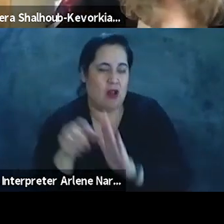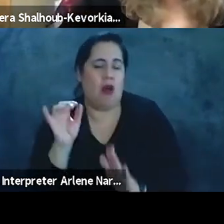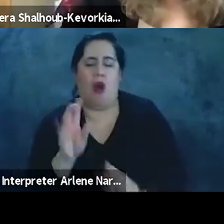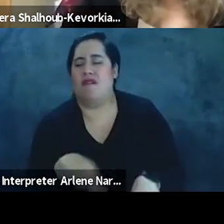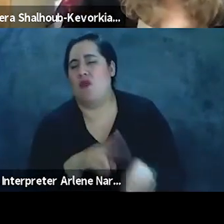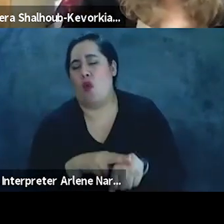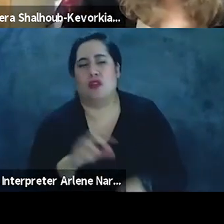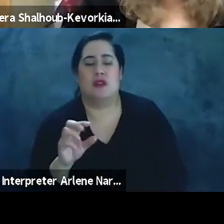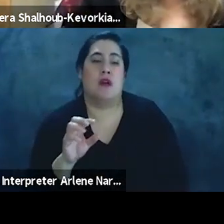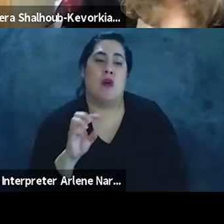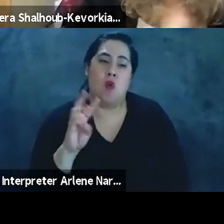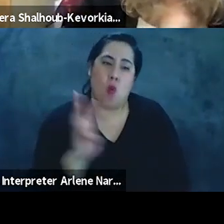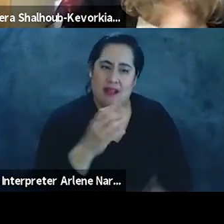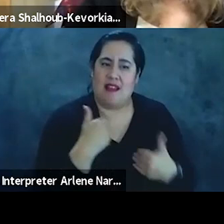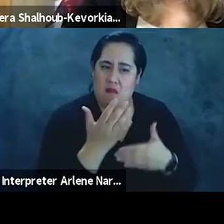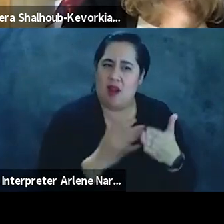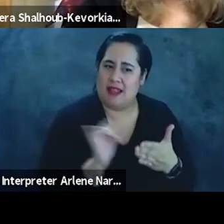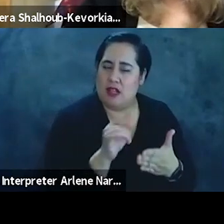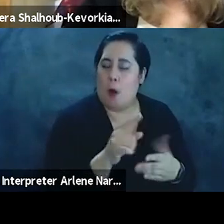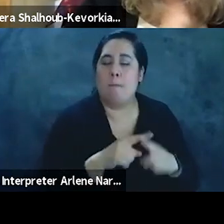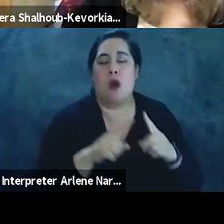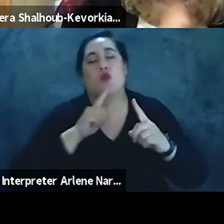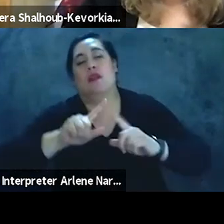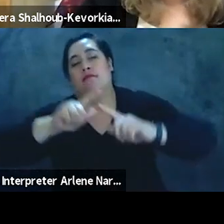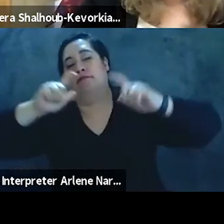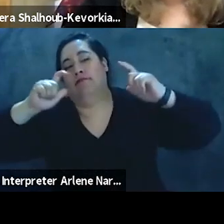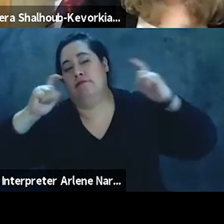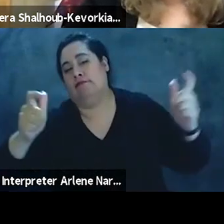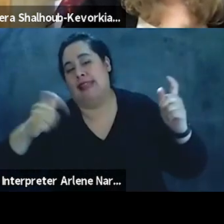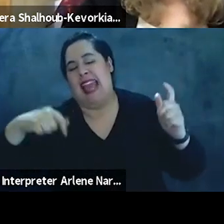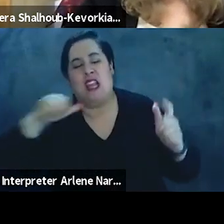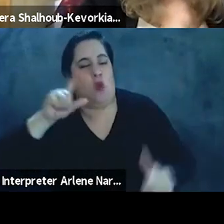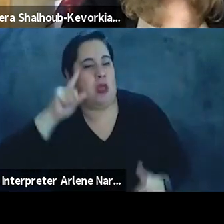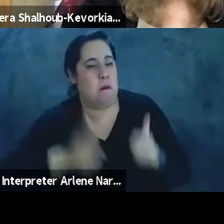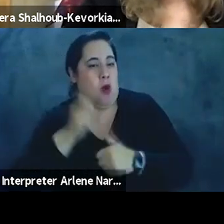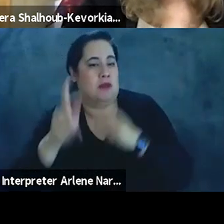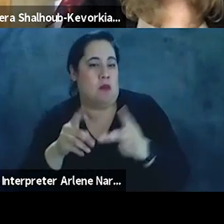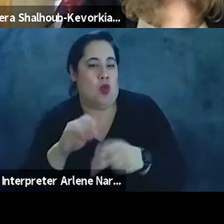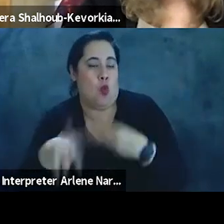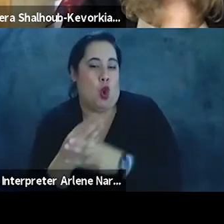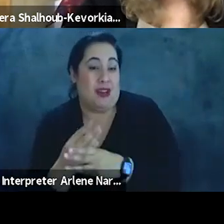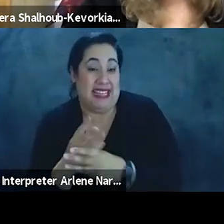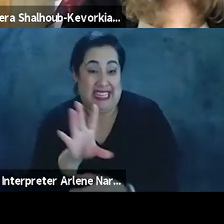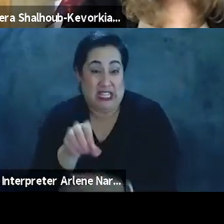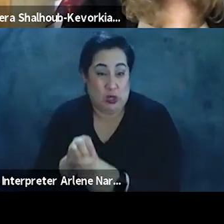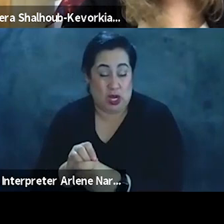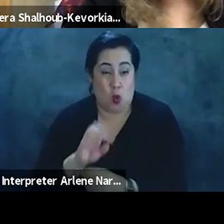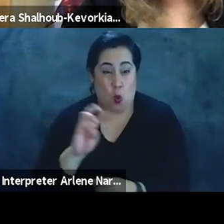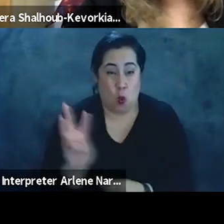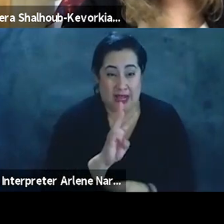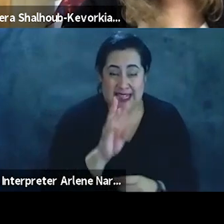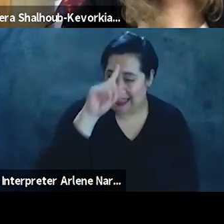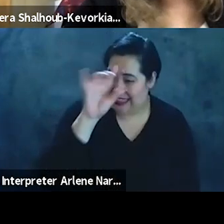Of course, the West has its elements like that too, but by and large, I don't think most people in the world, even in the Western world, subscribe to